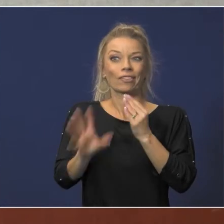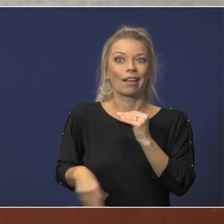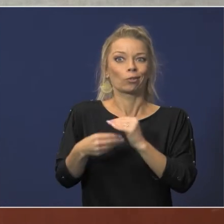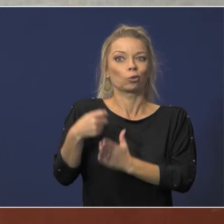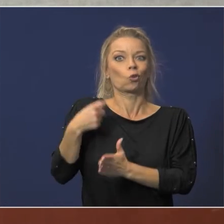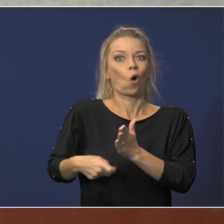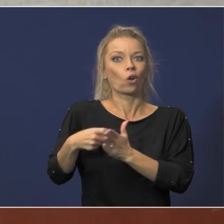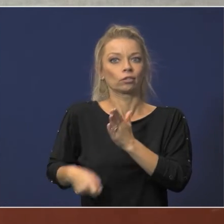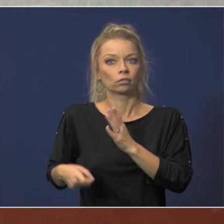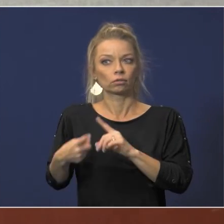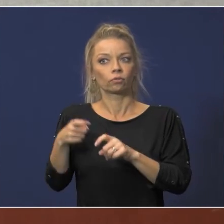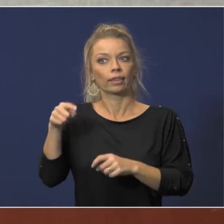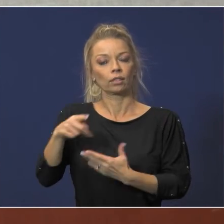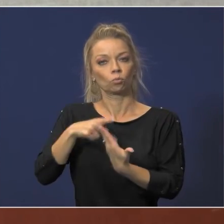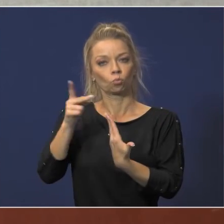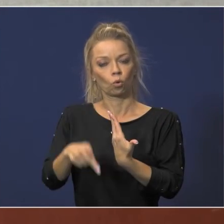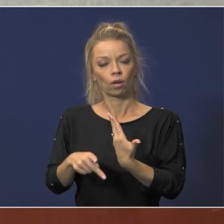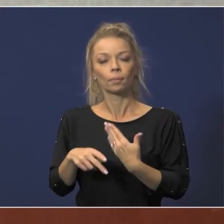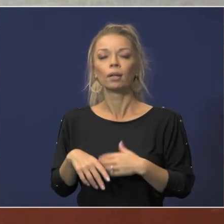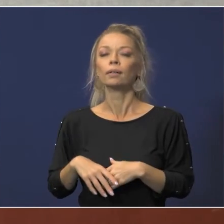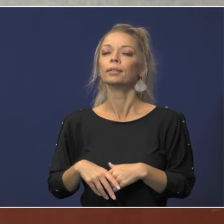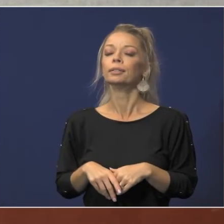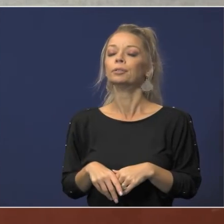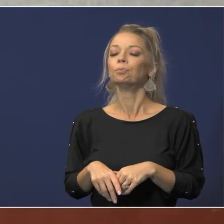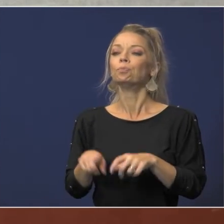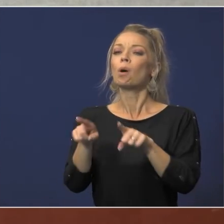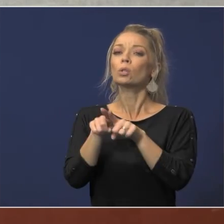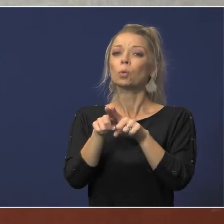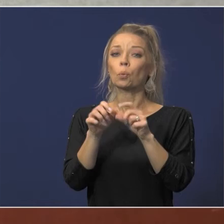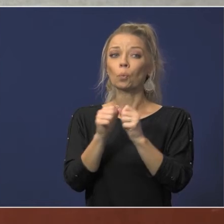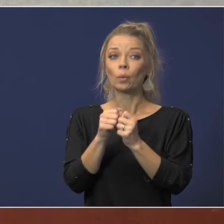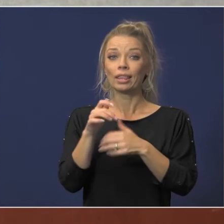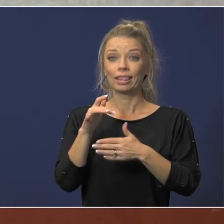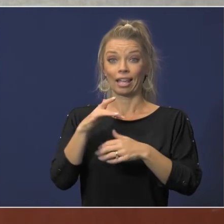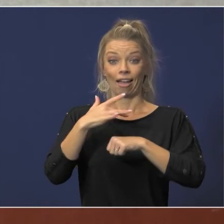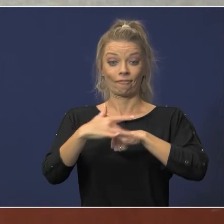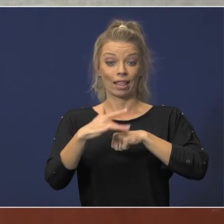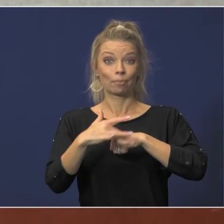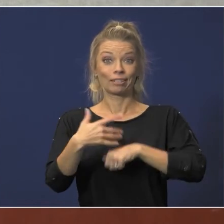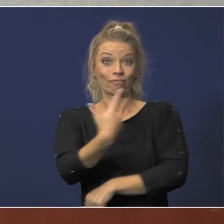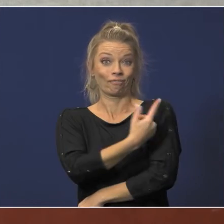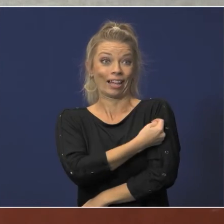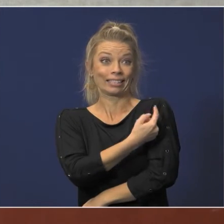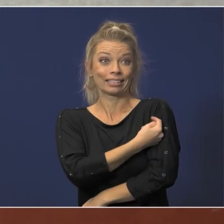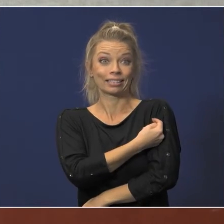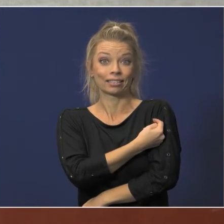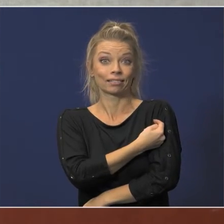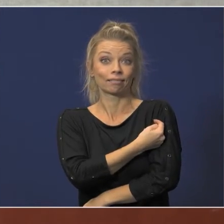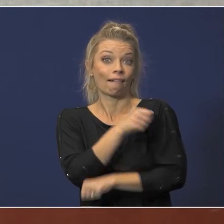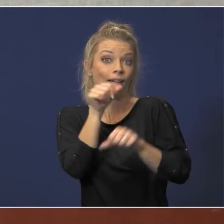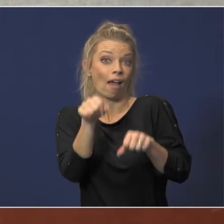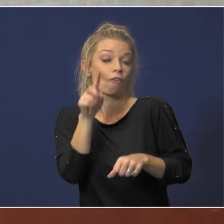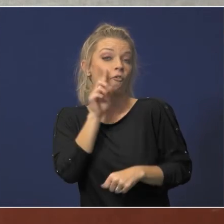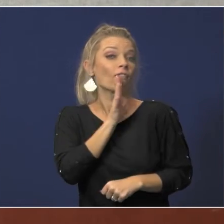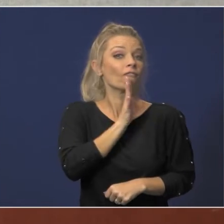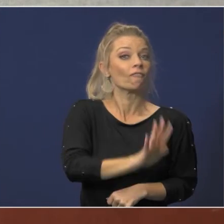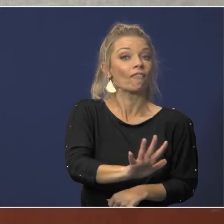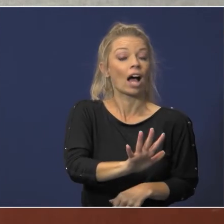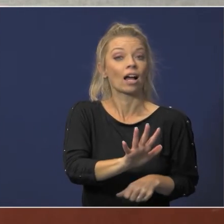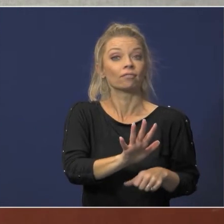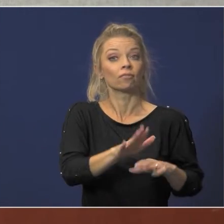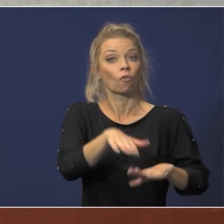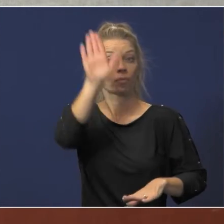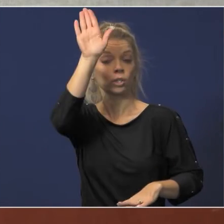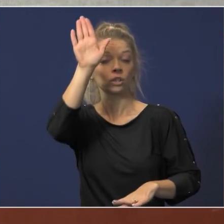but also um with the availability now of a vaccine for that age group is there a time